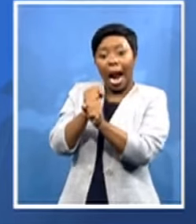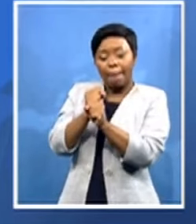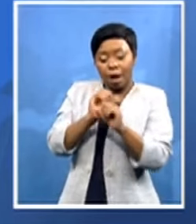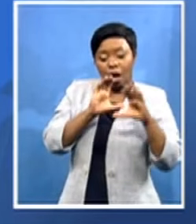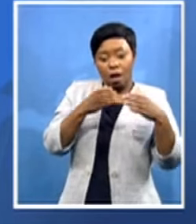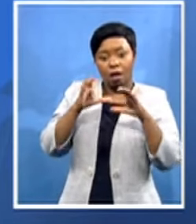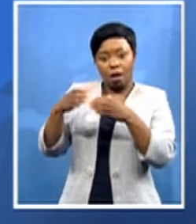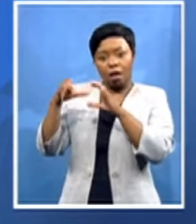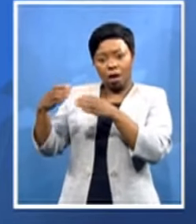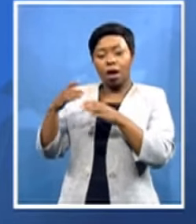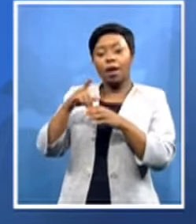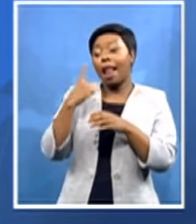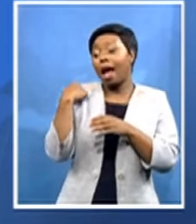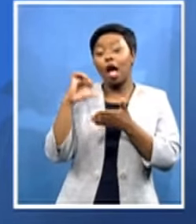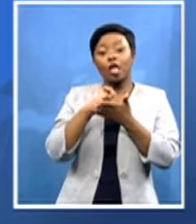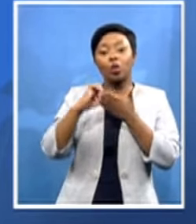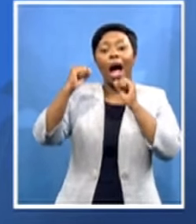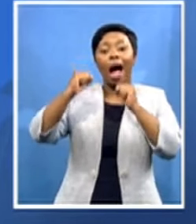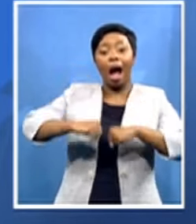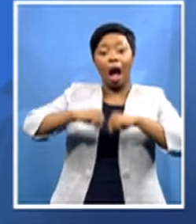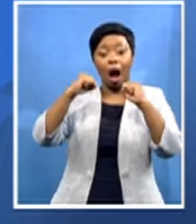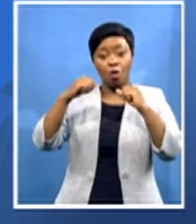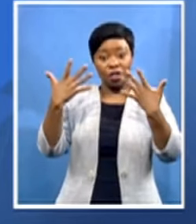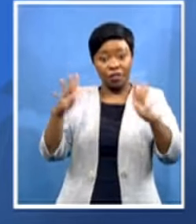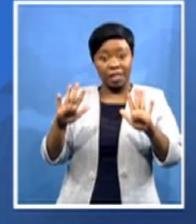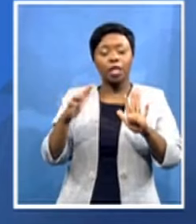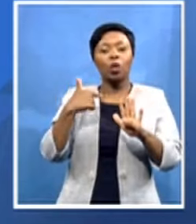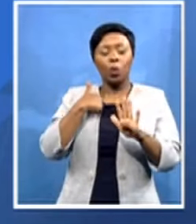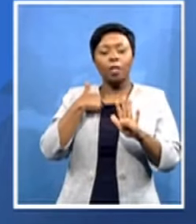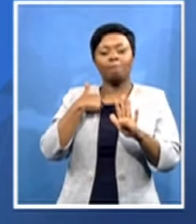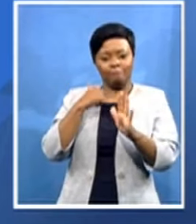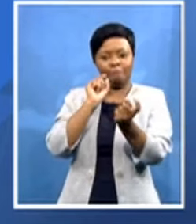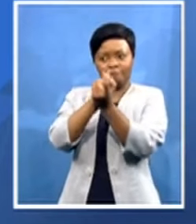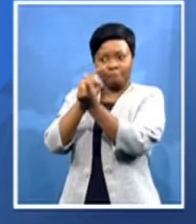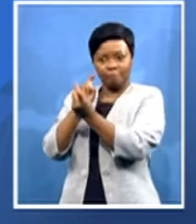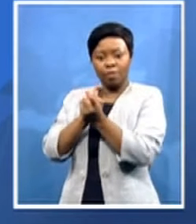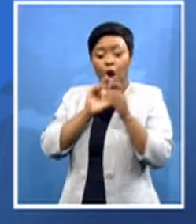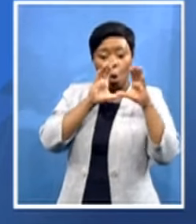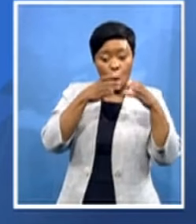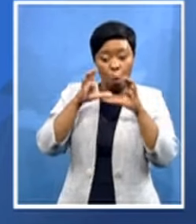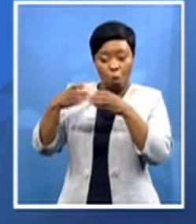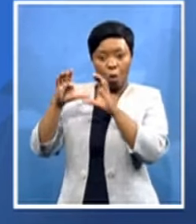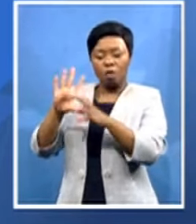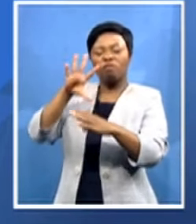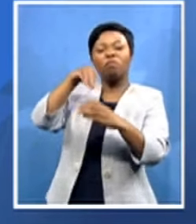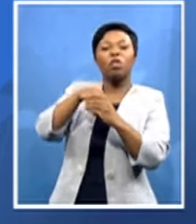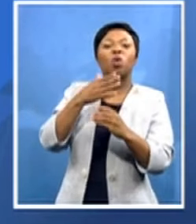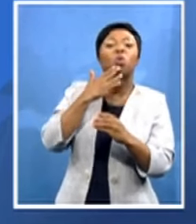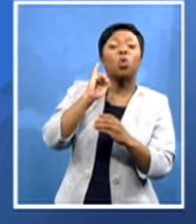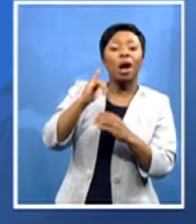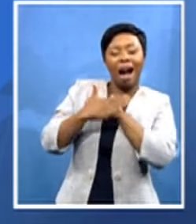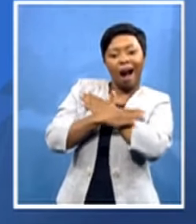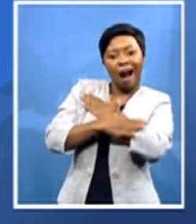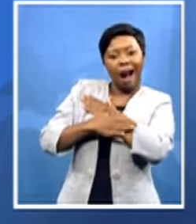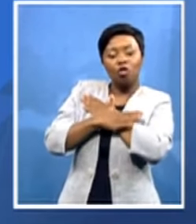we had to make some groups that included all countries that are in the in the southern region the are